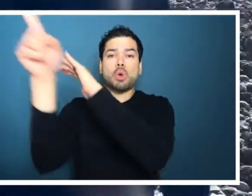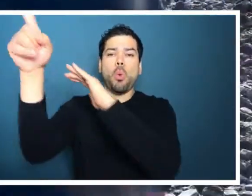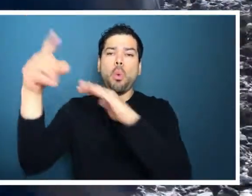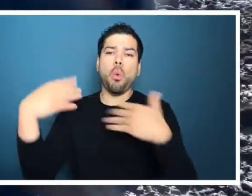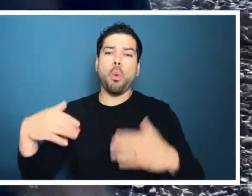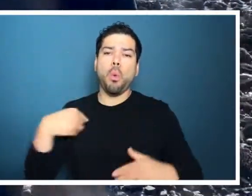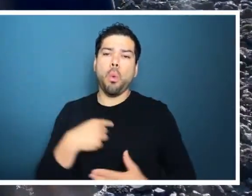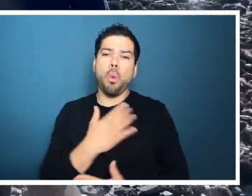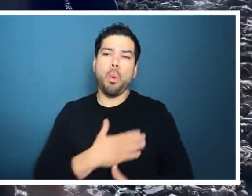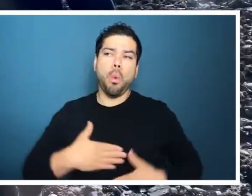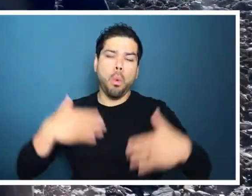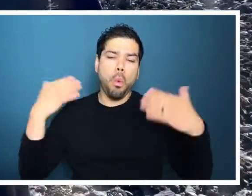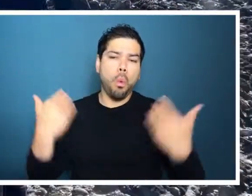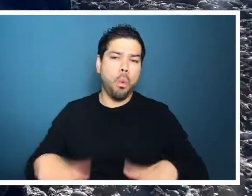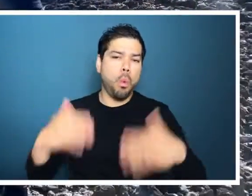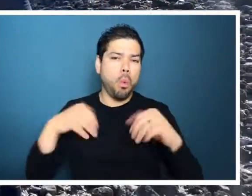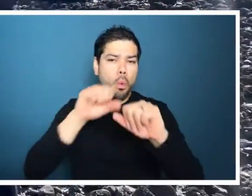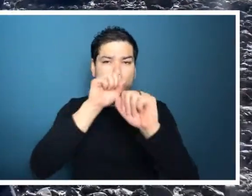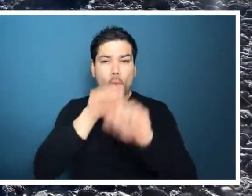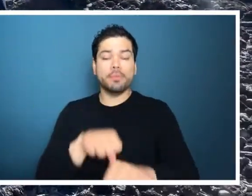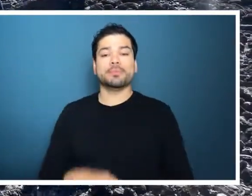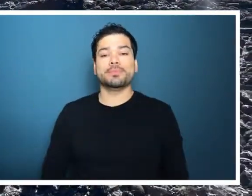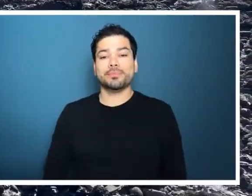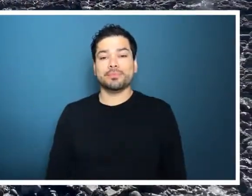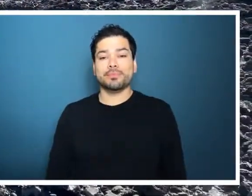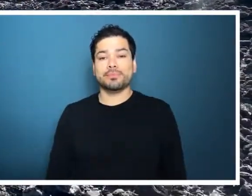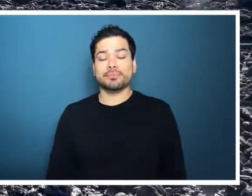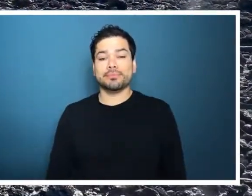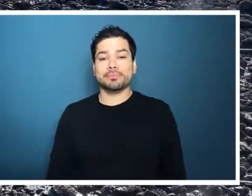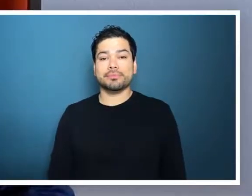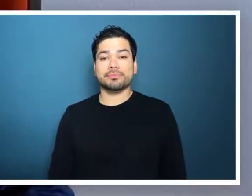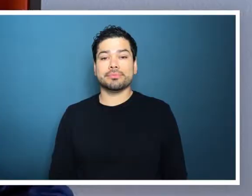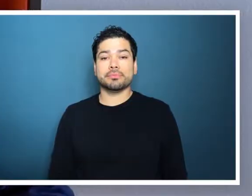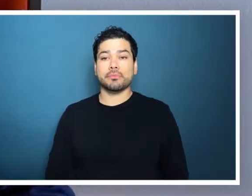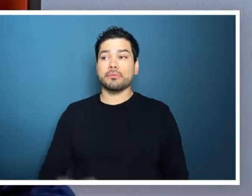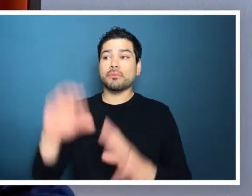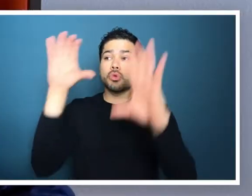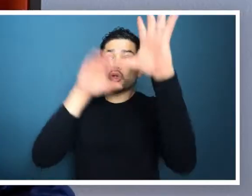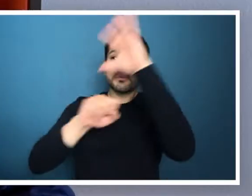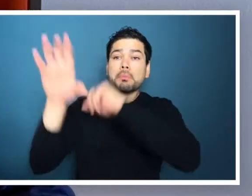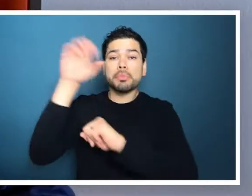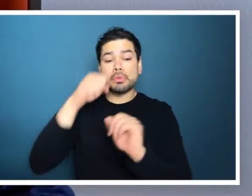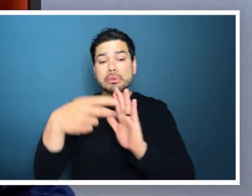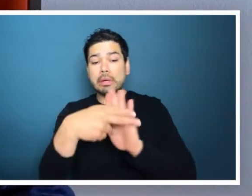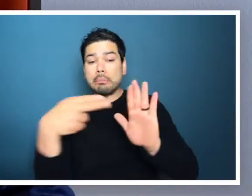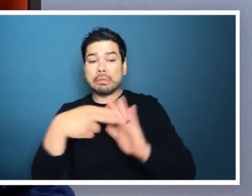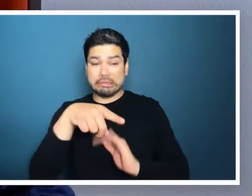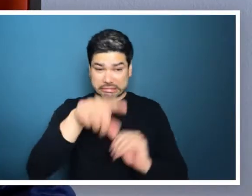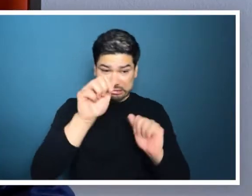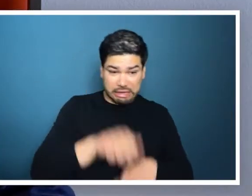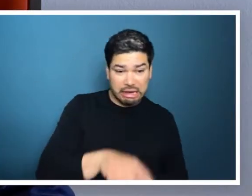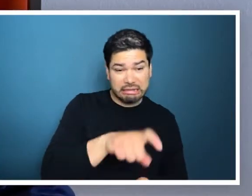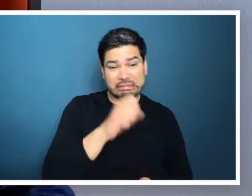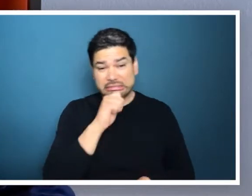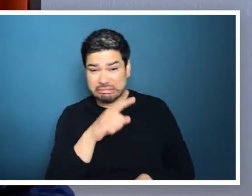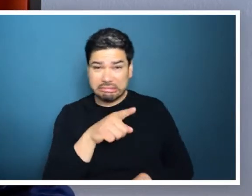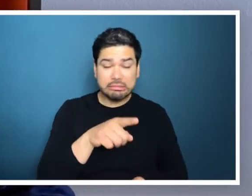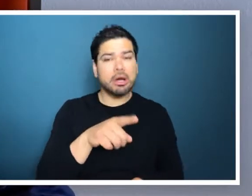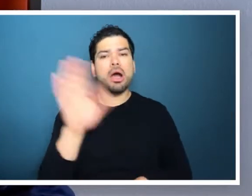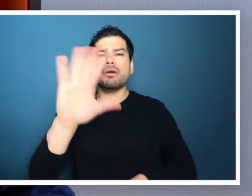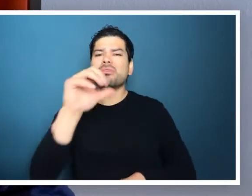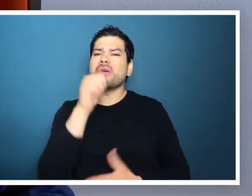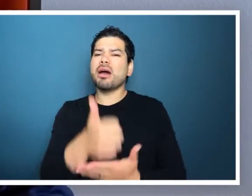the way that we love to be. Katie beside the shore. Stereotypes and assumptions